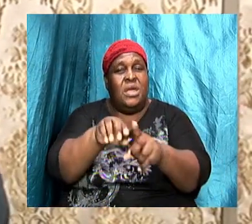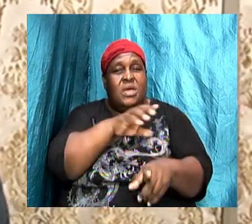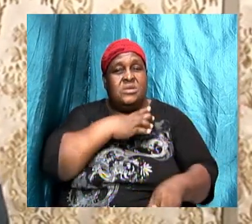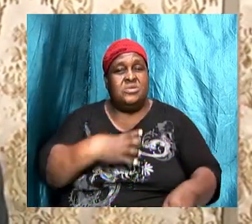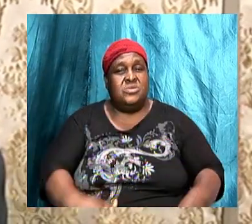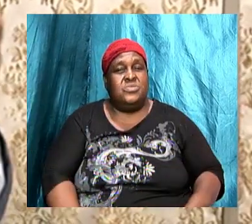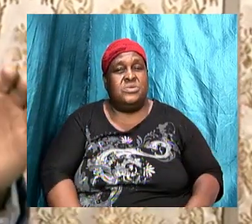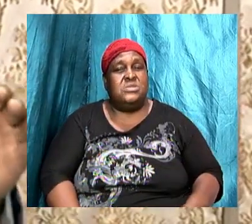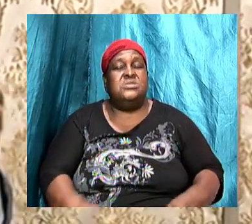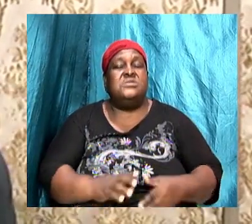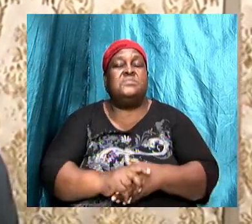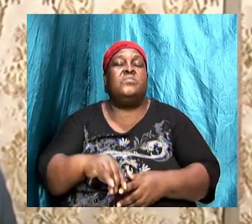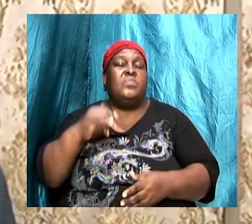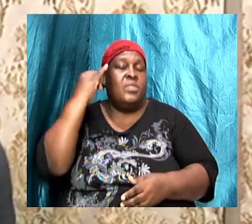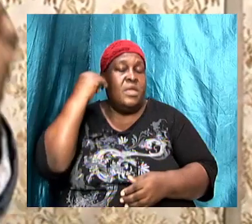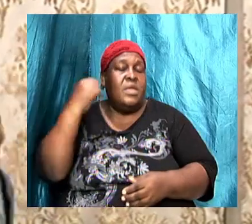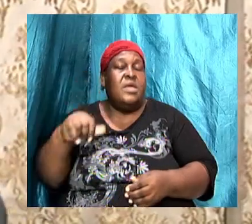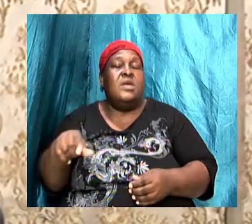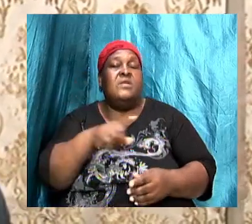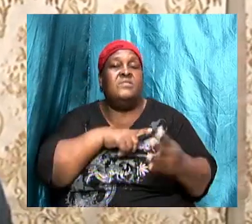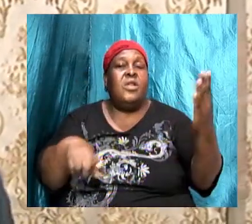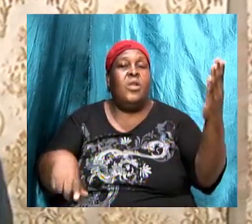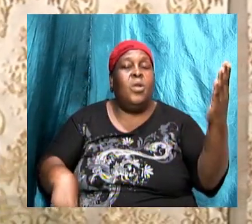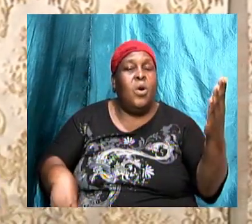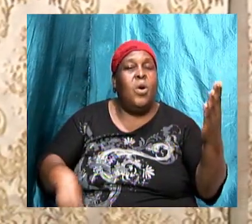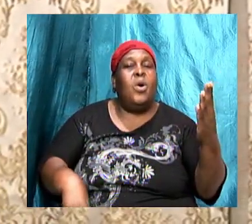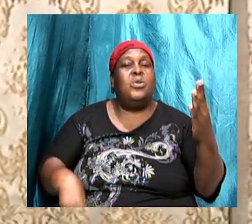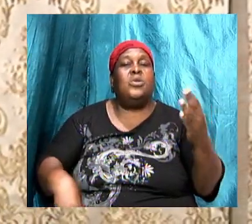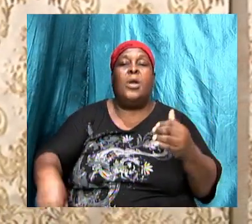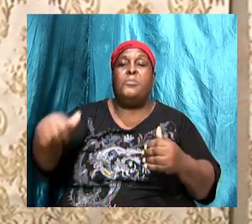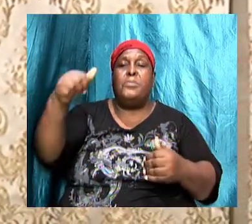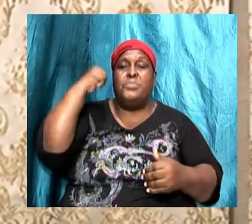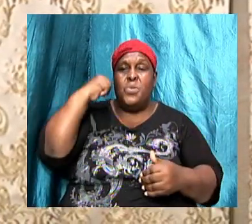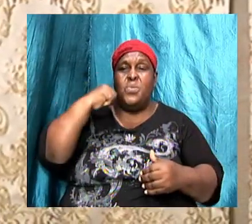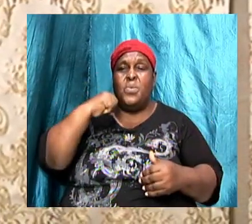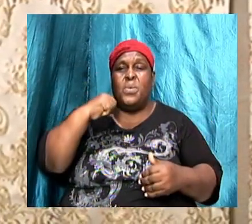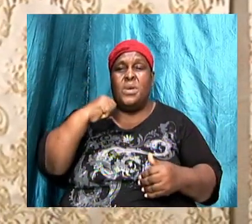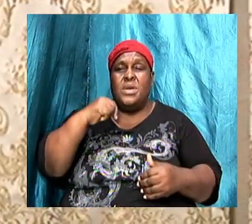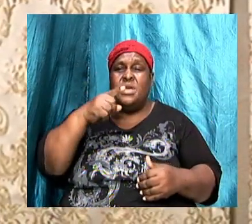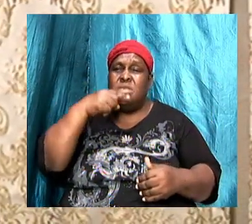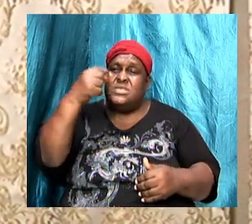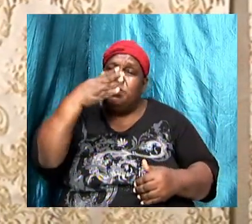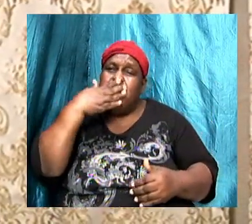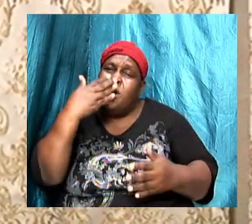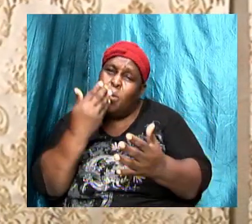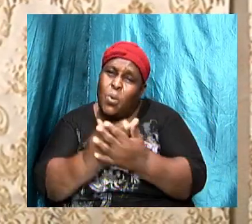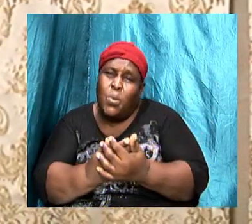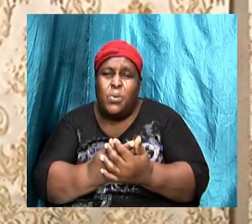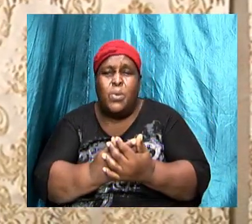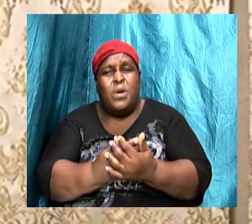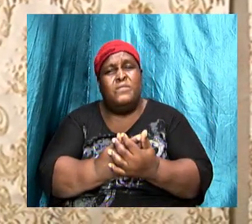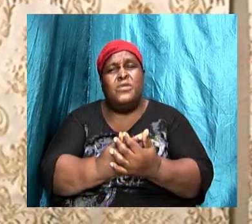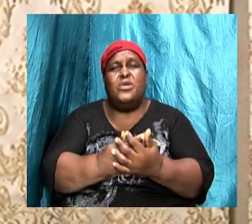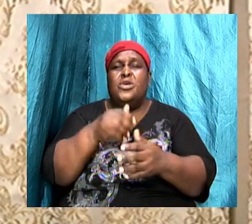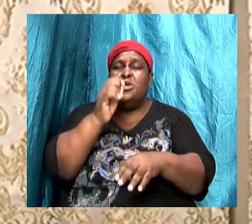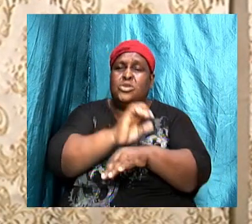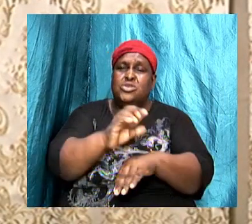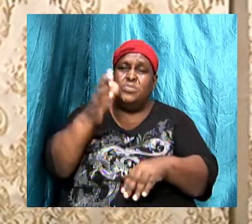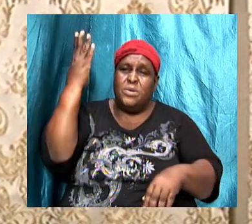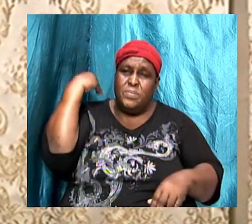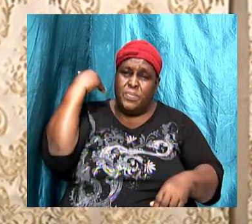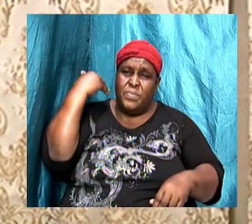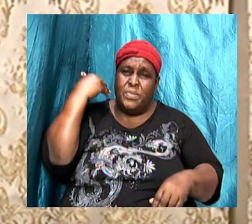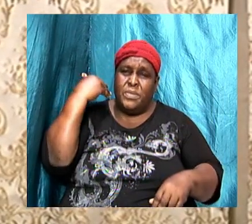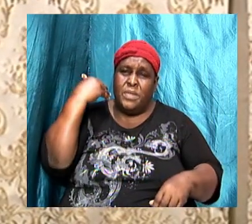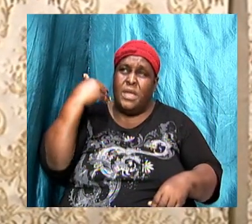advise and commend and rebuke the churches back then, it is his church and he has that